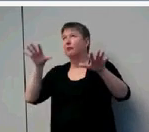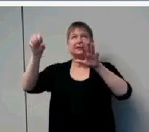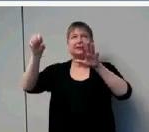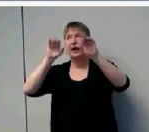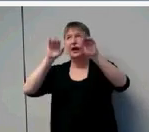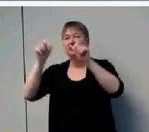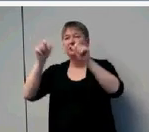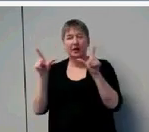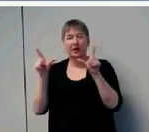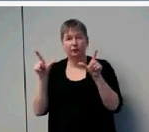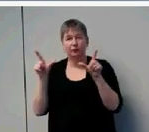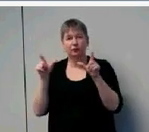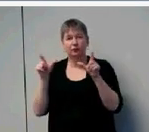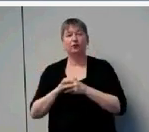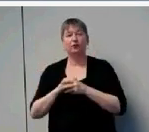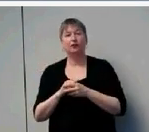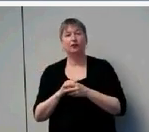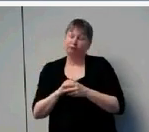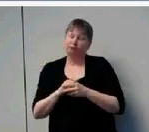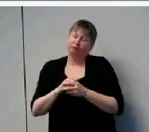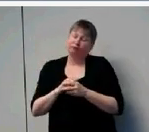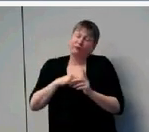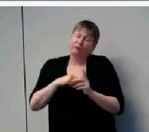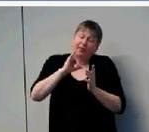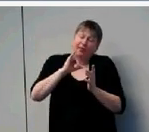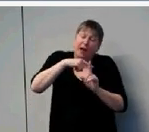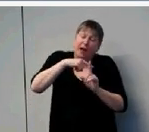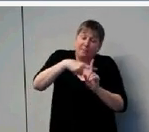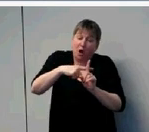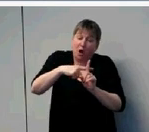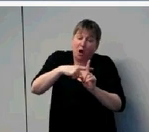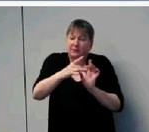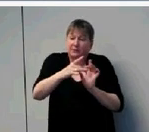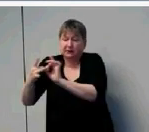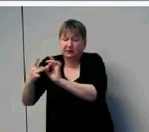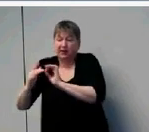And that is positively influencing their outcomes.